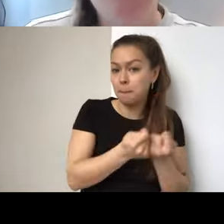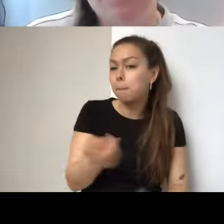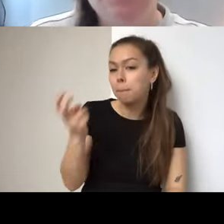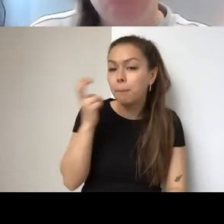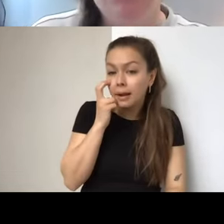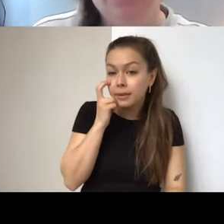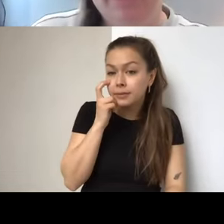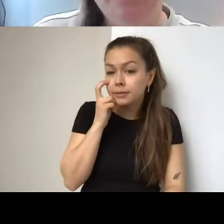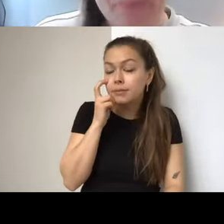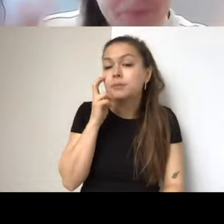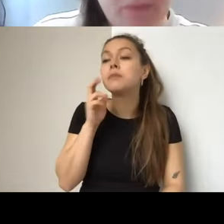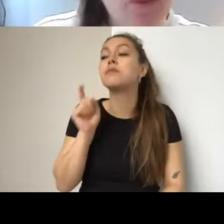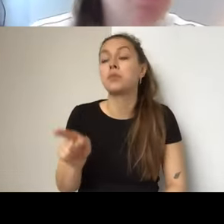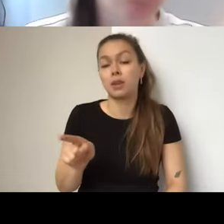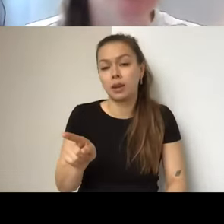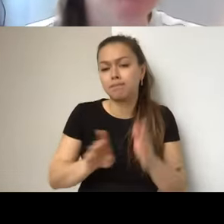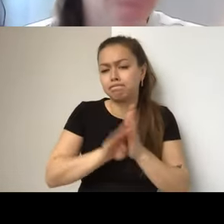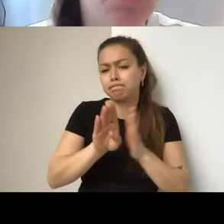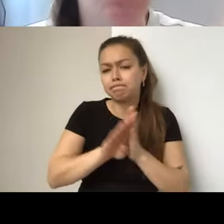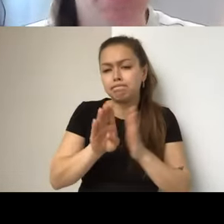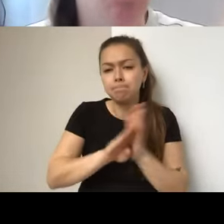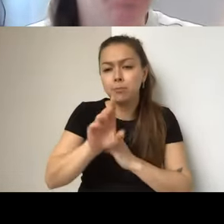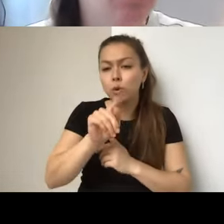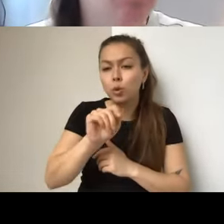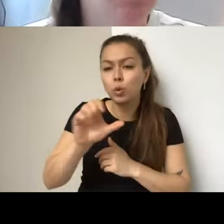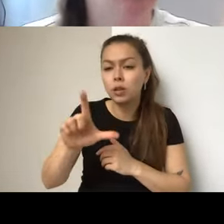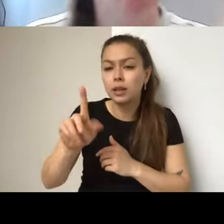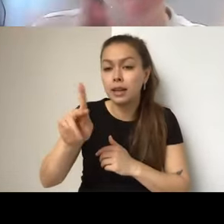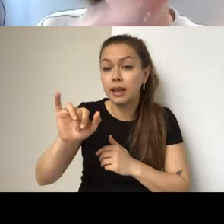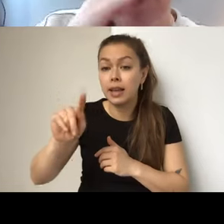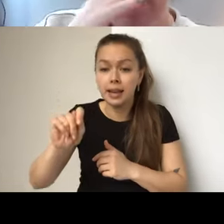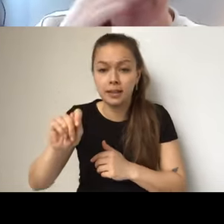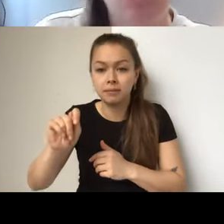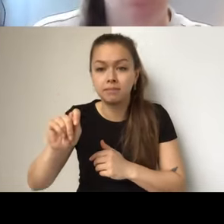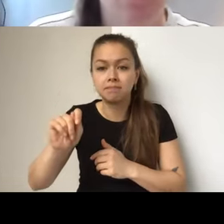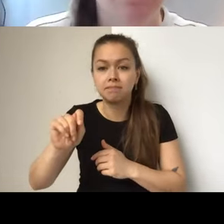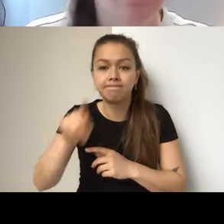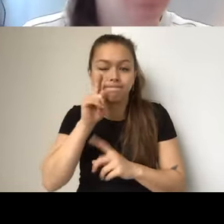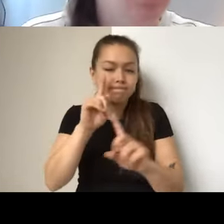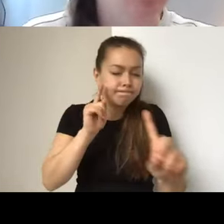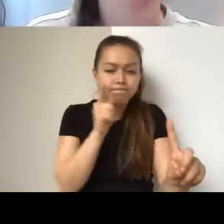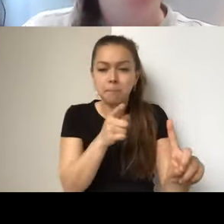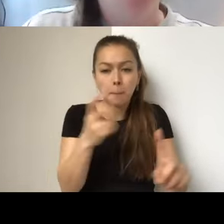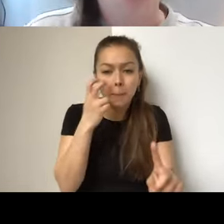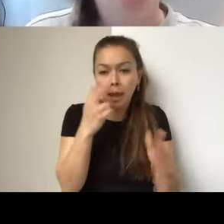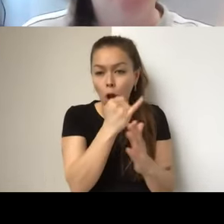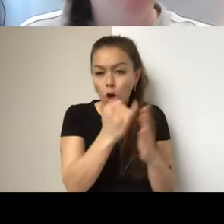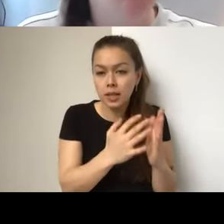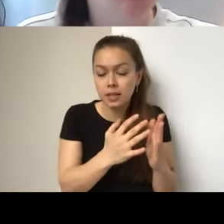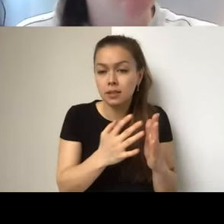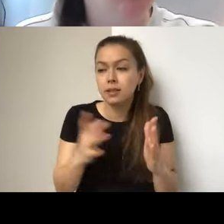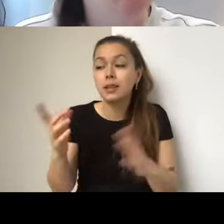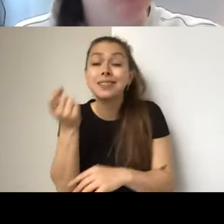separate webpage plugin, and was ultimately built by one of the students who participated in the course with